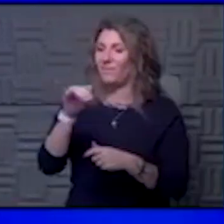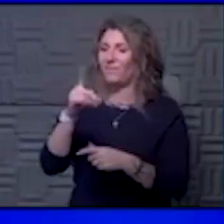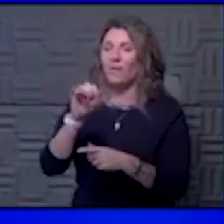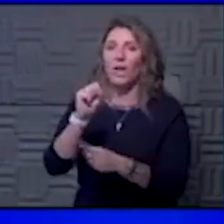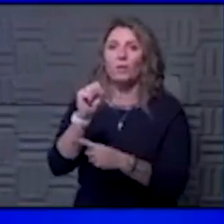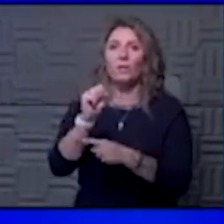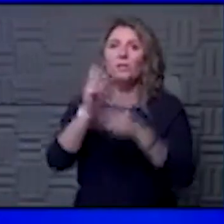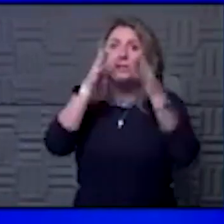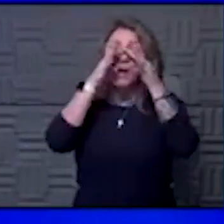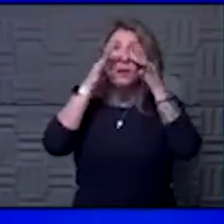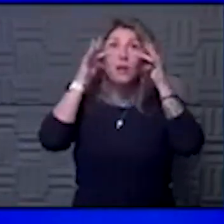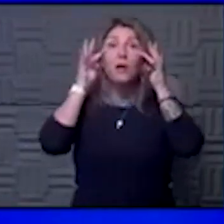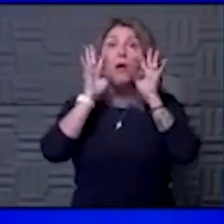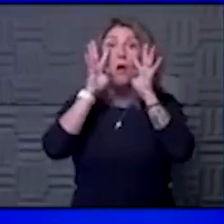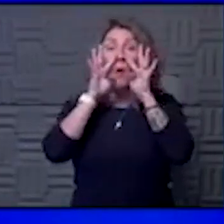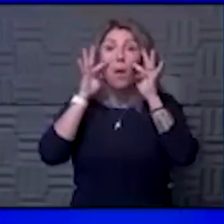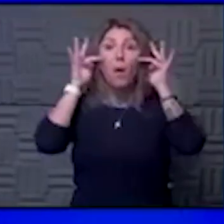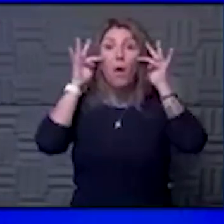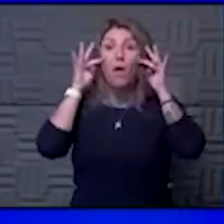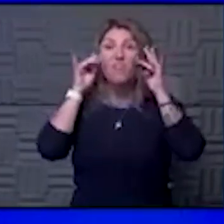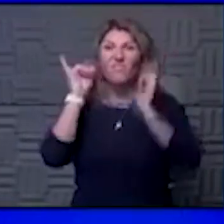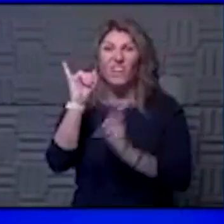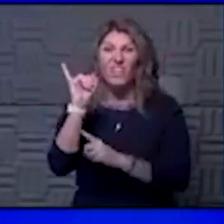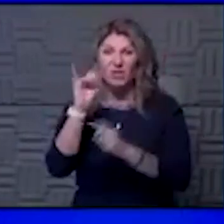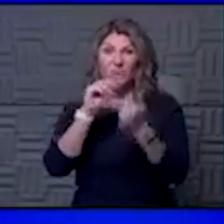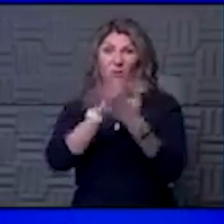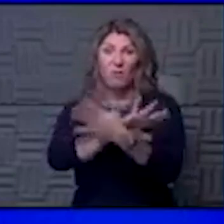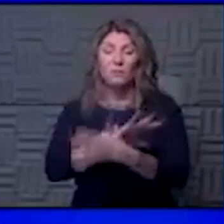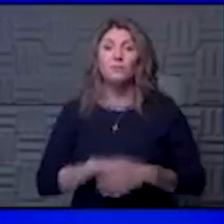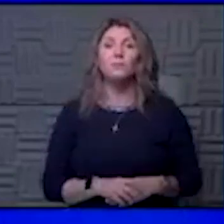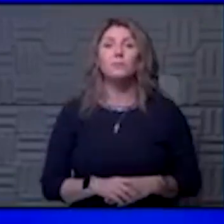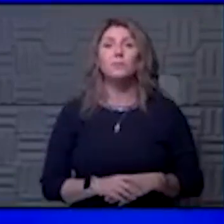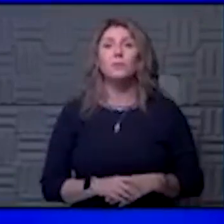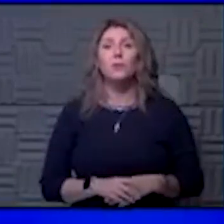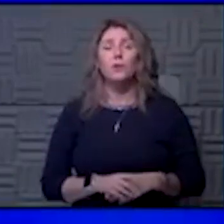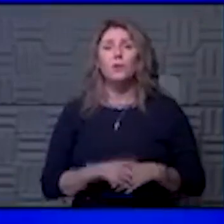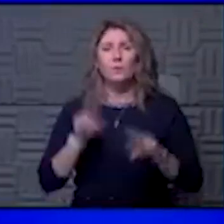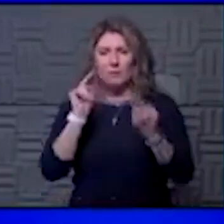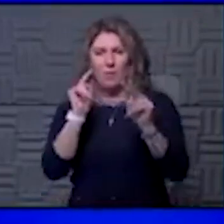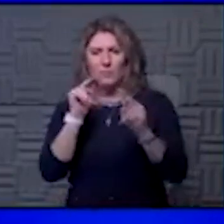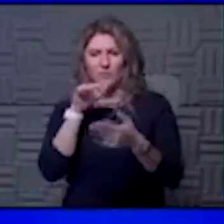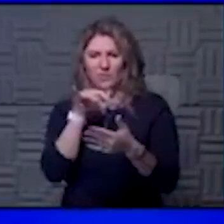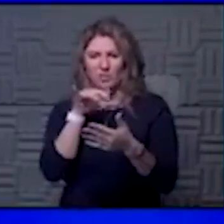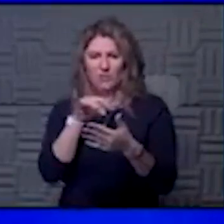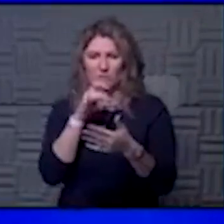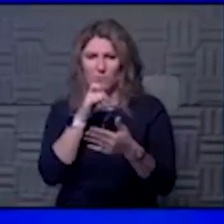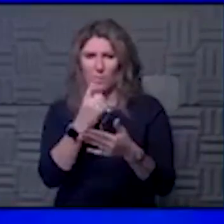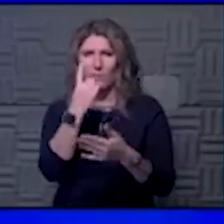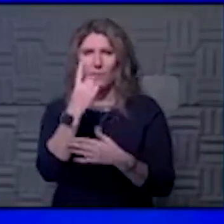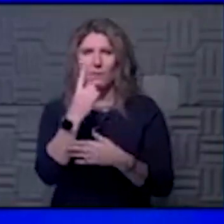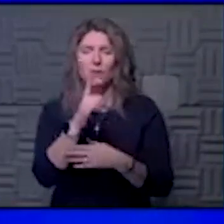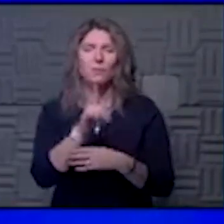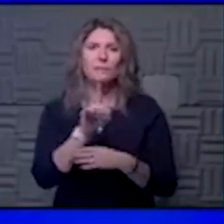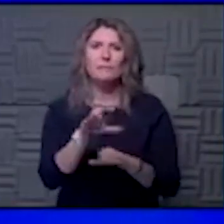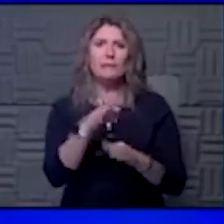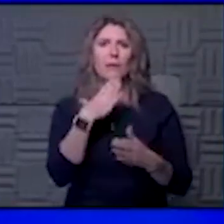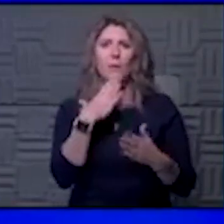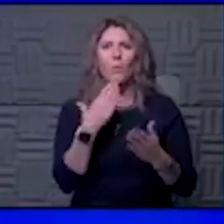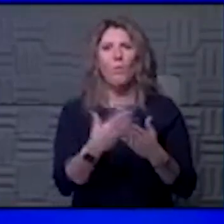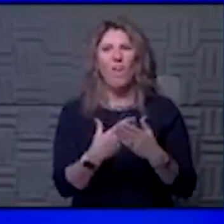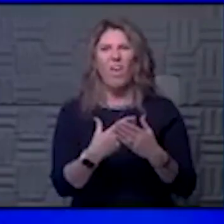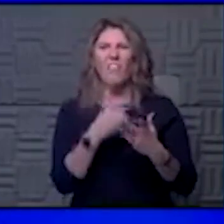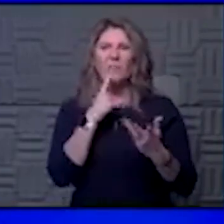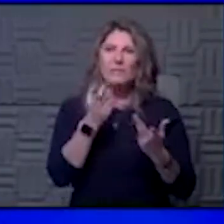ducts can go down to the sinuses and cause infection. So certainly there was an observational study. I don't think it was done very well. There were